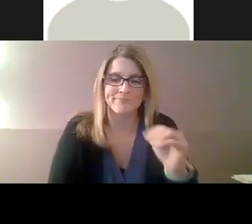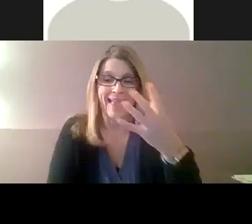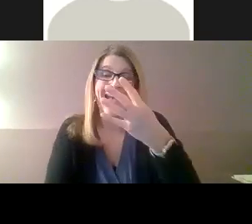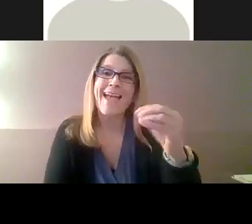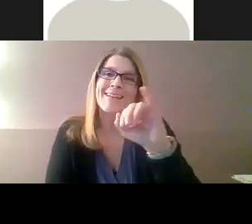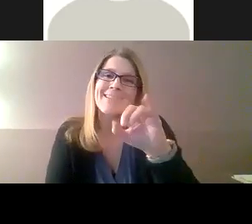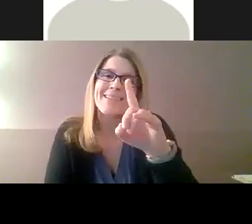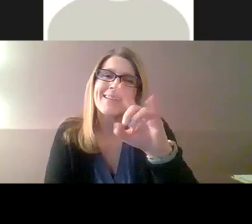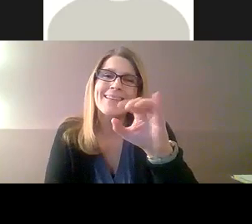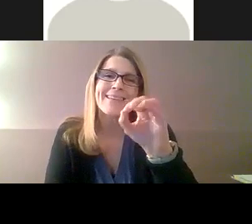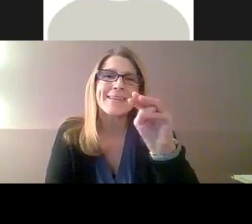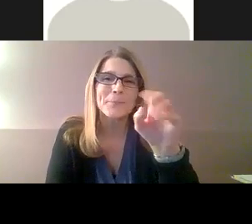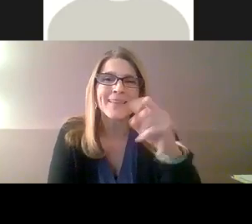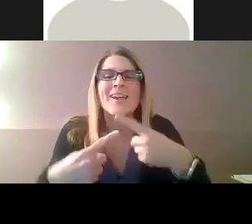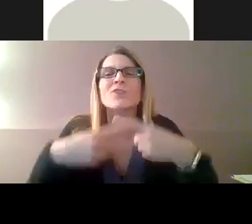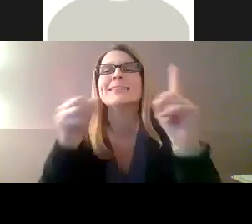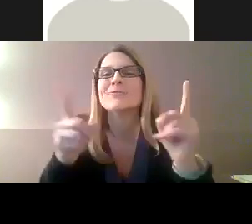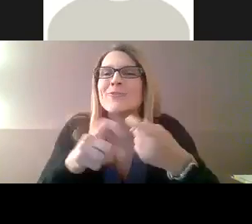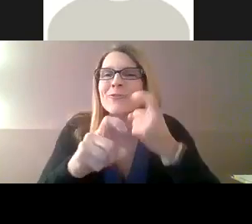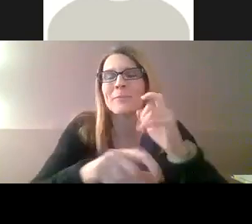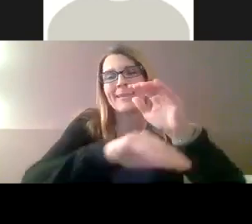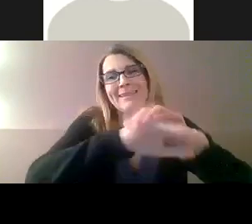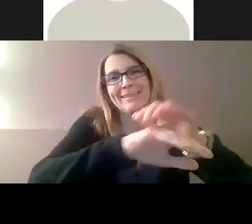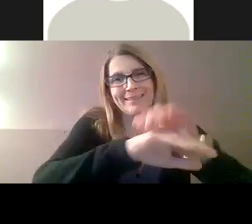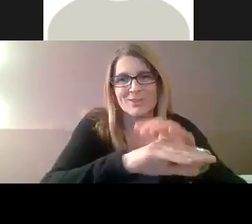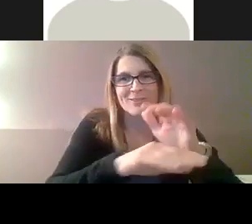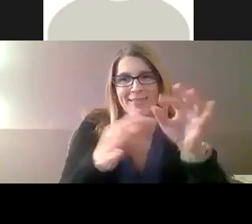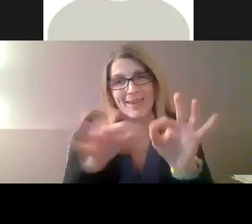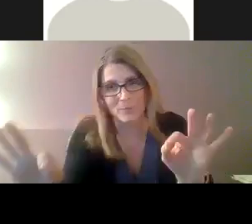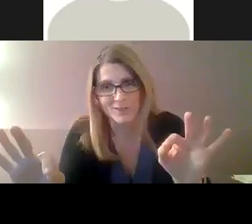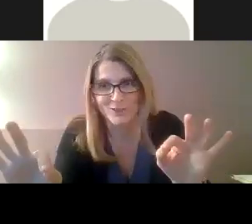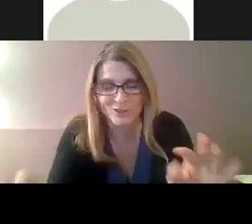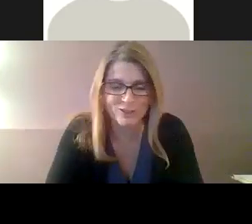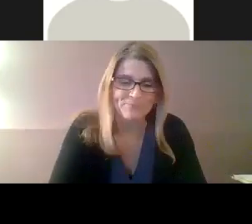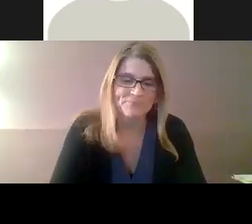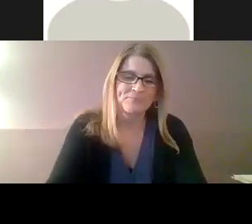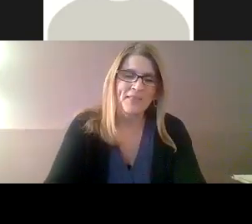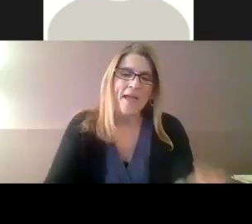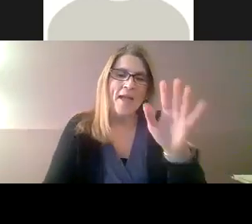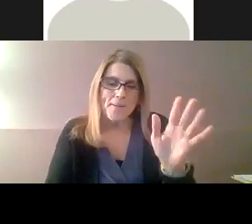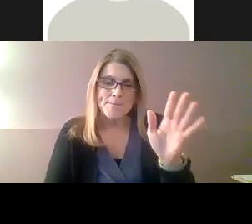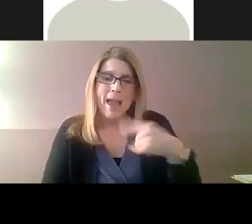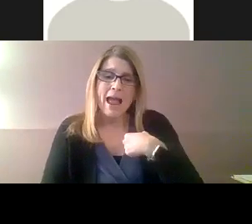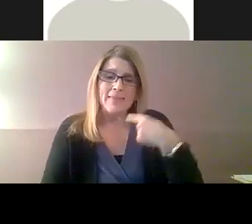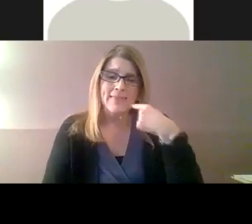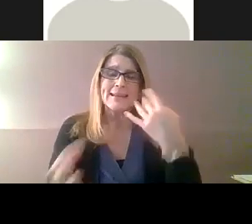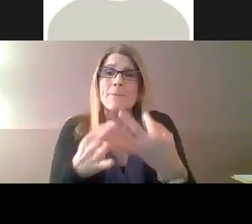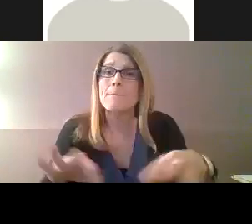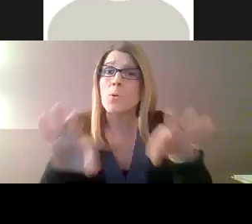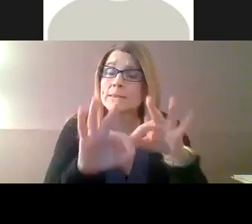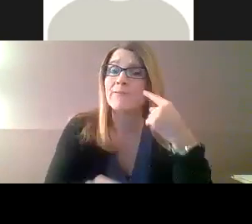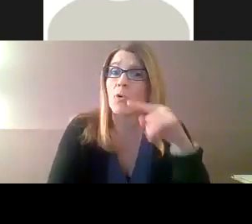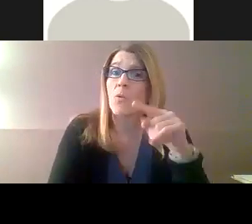its own word structure order. And the idioms are definitely different from English to